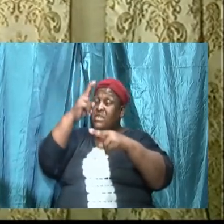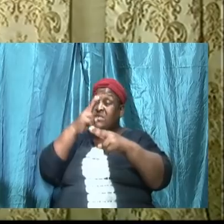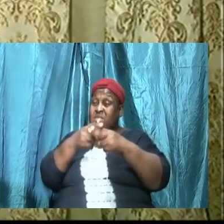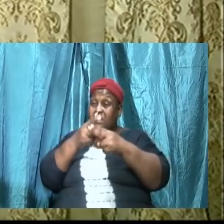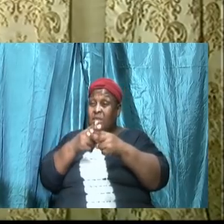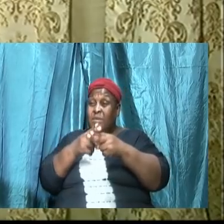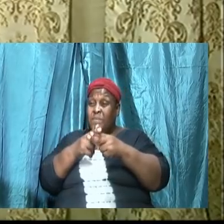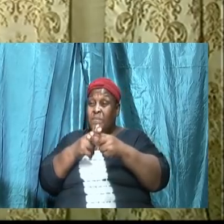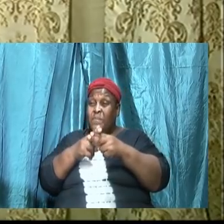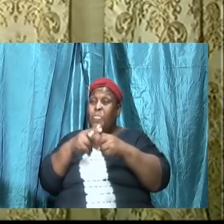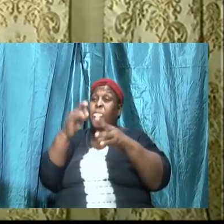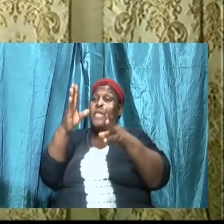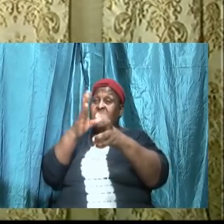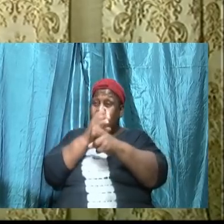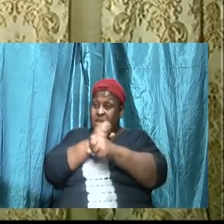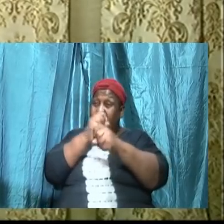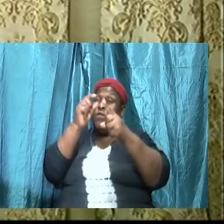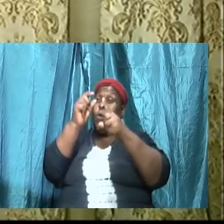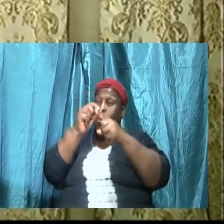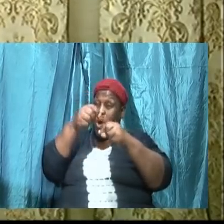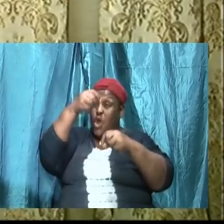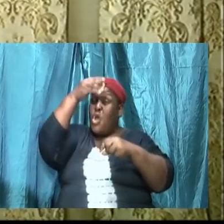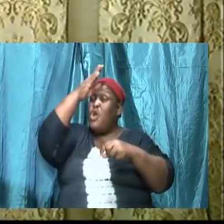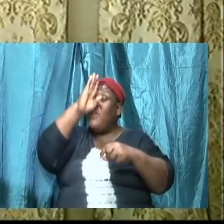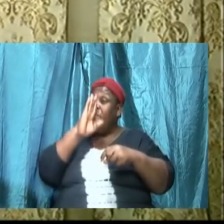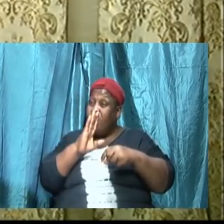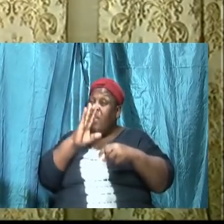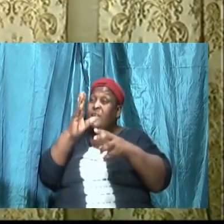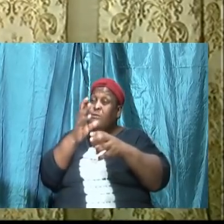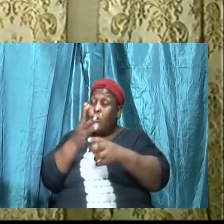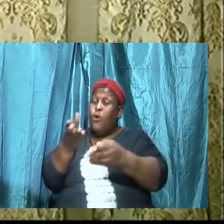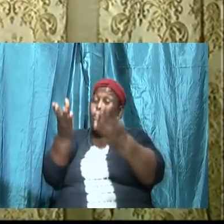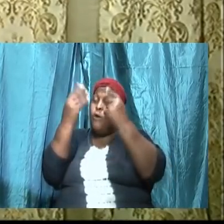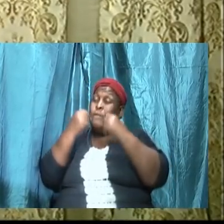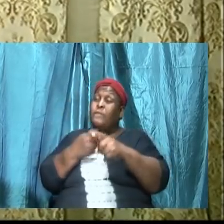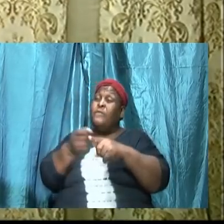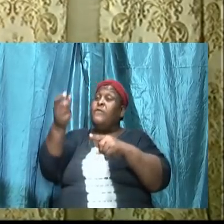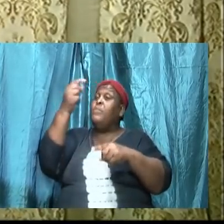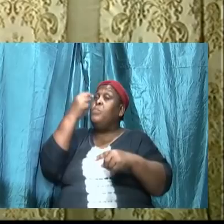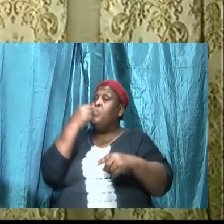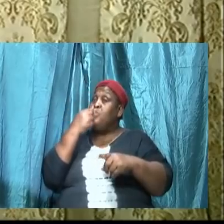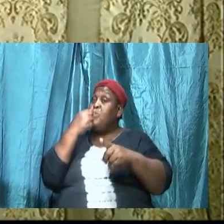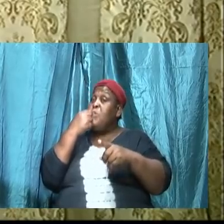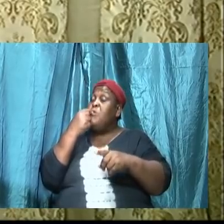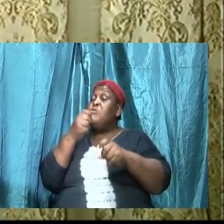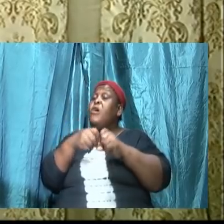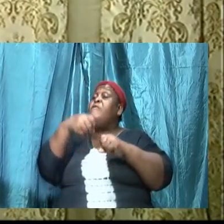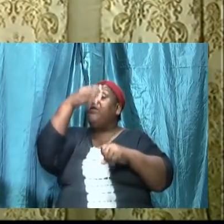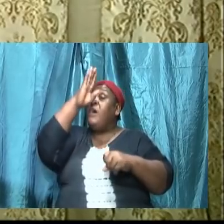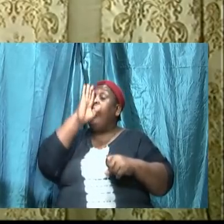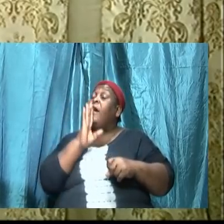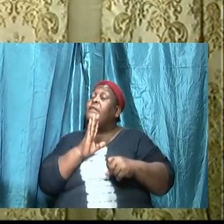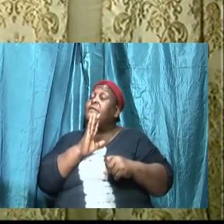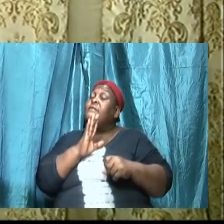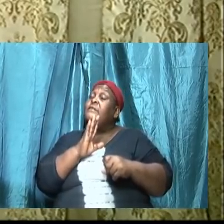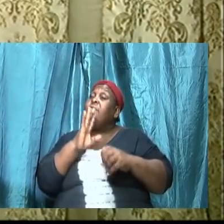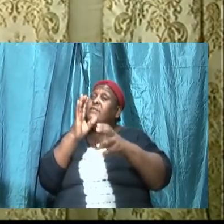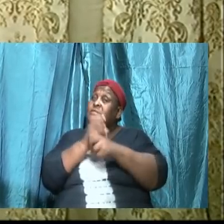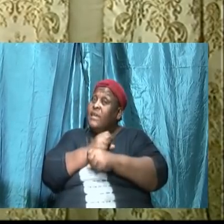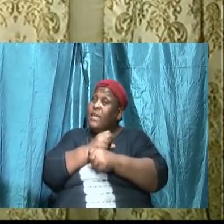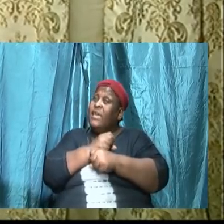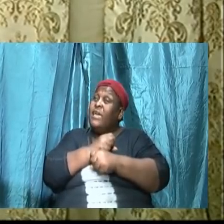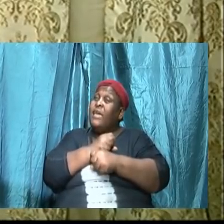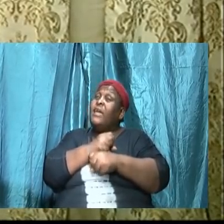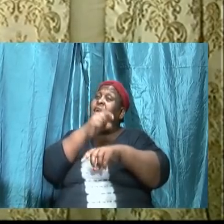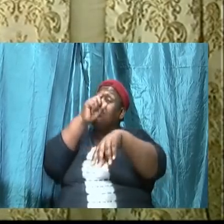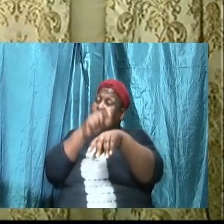words that come from the mouth of Almighty God seriously. Take the words that he has taken